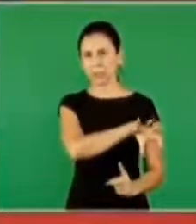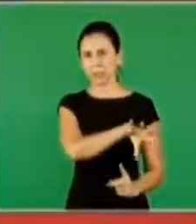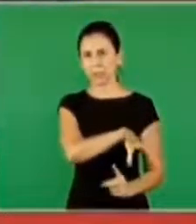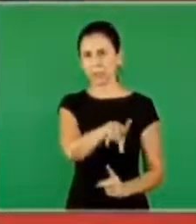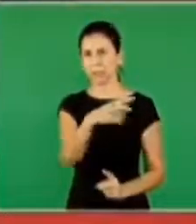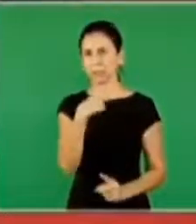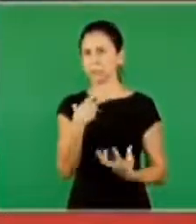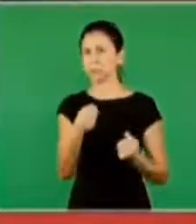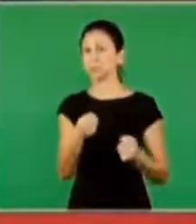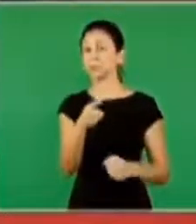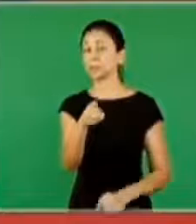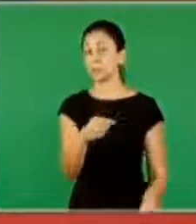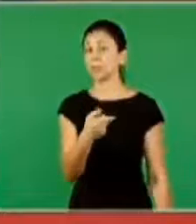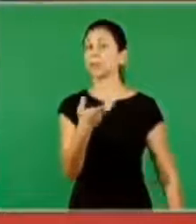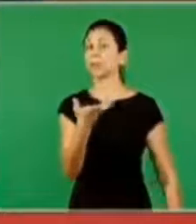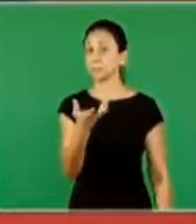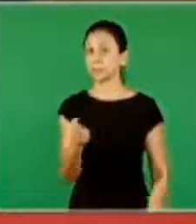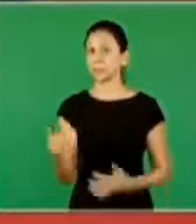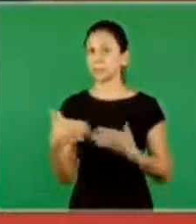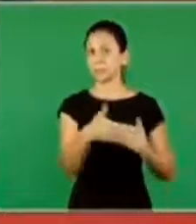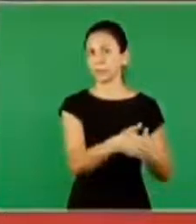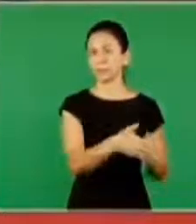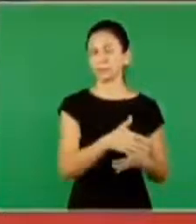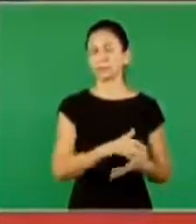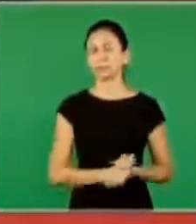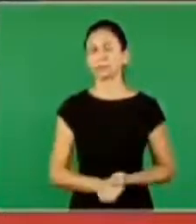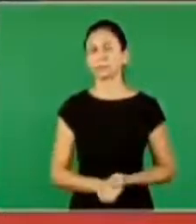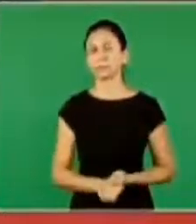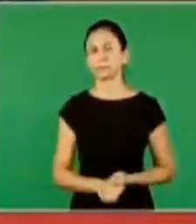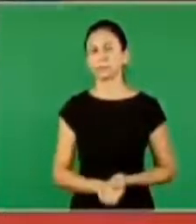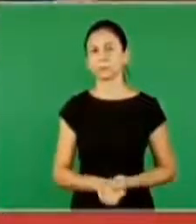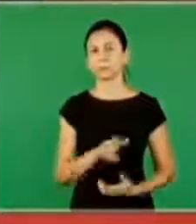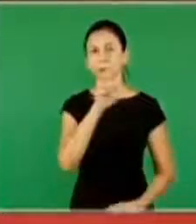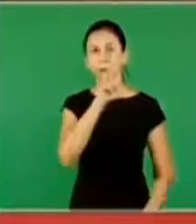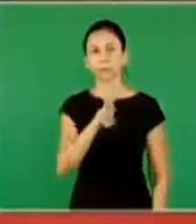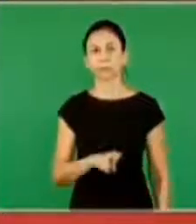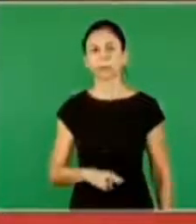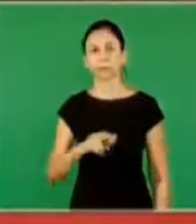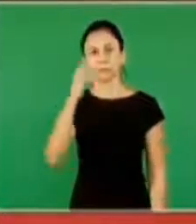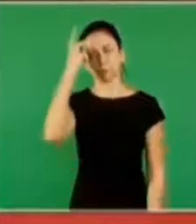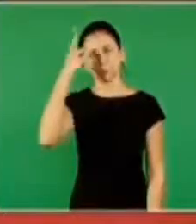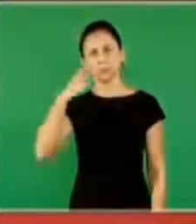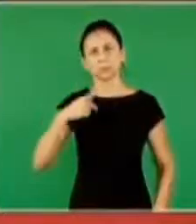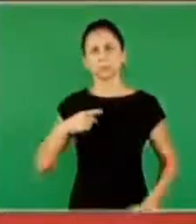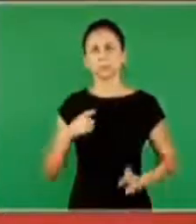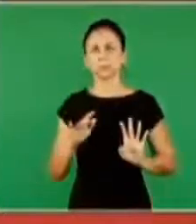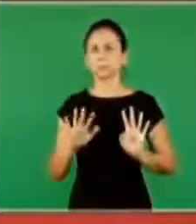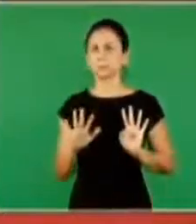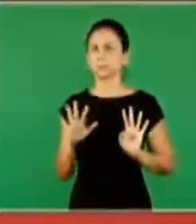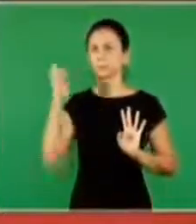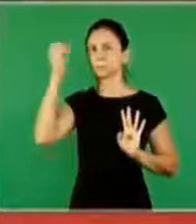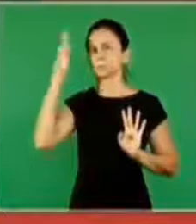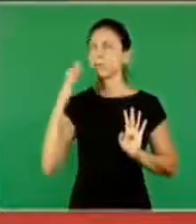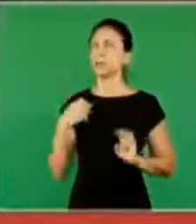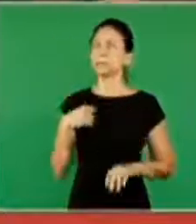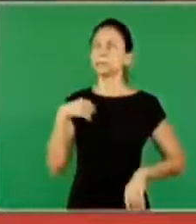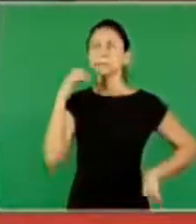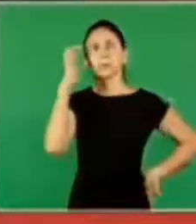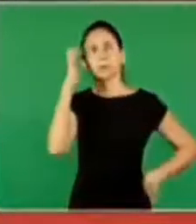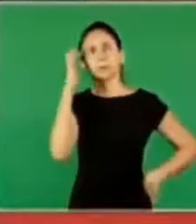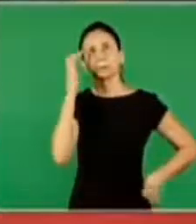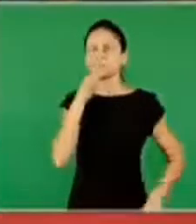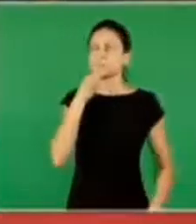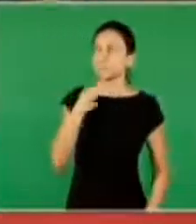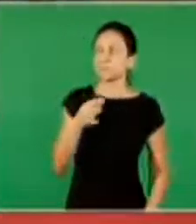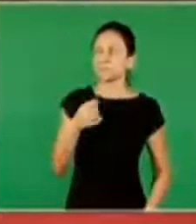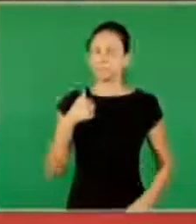opposition will act today to remove it from the revelation and put you in human reason so you